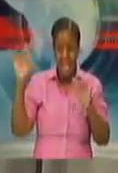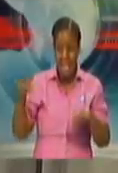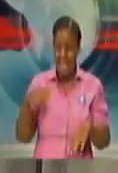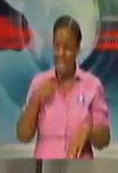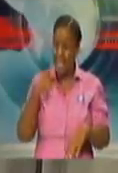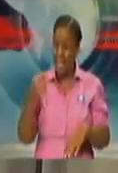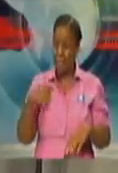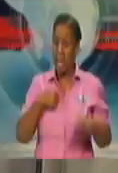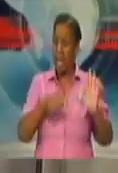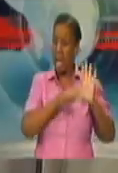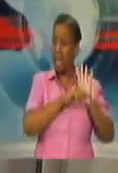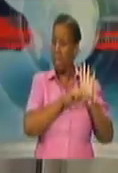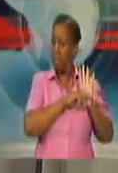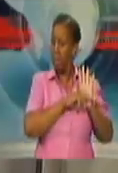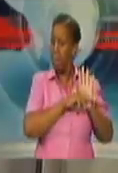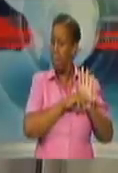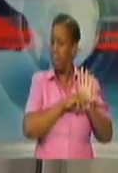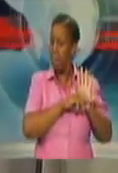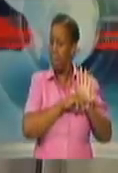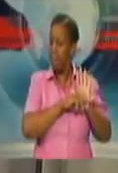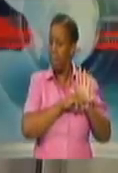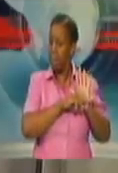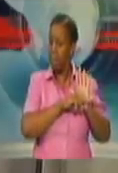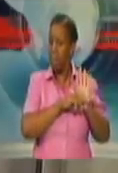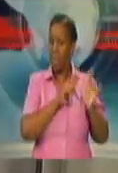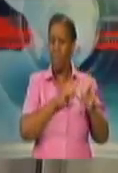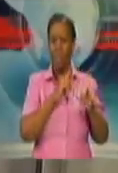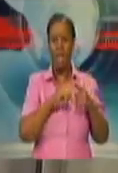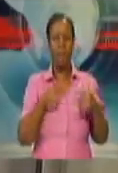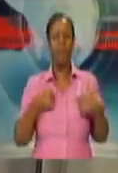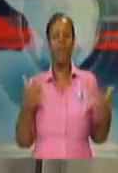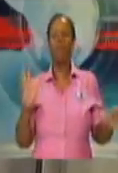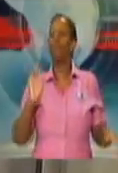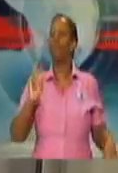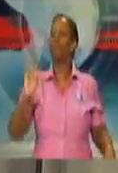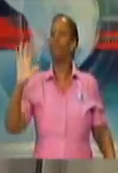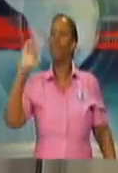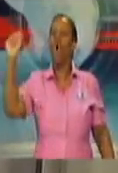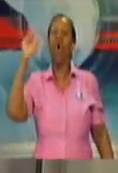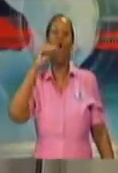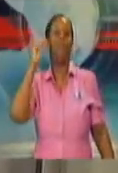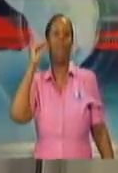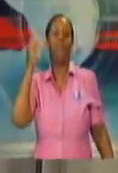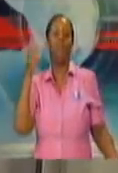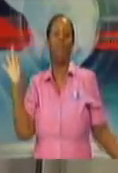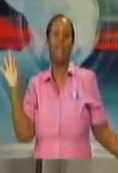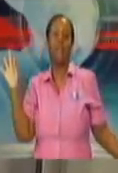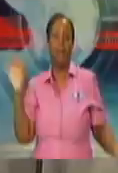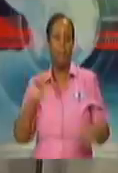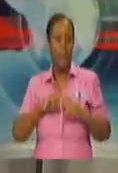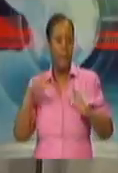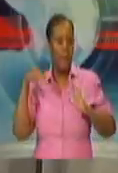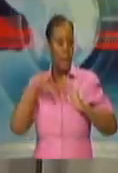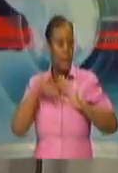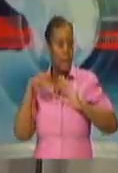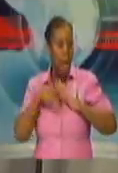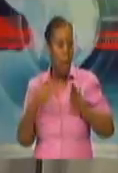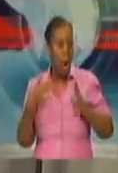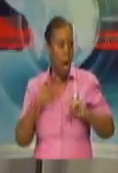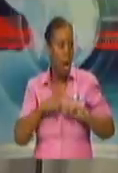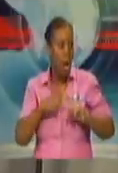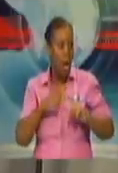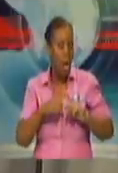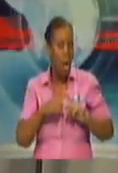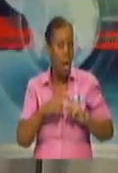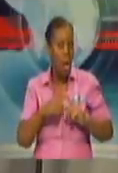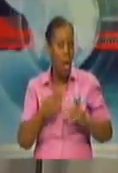and I go home, I am actually positive, because the false negative